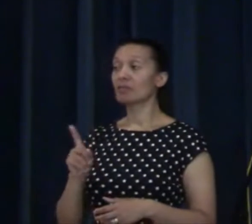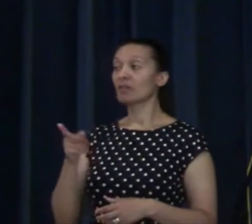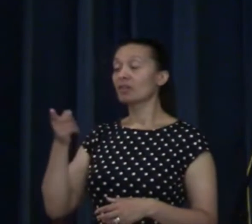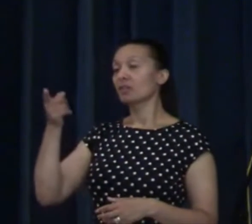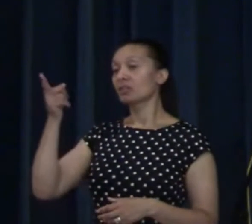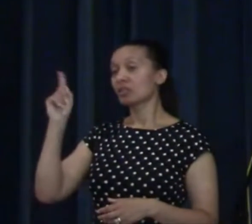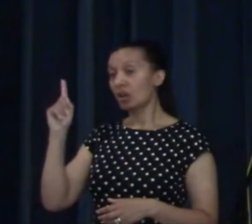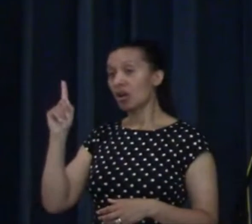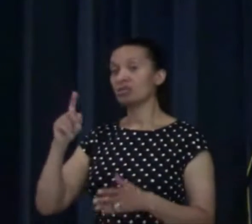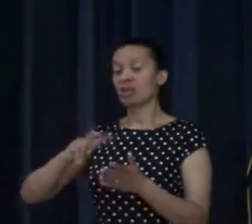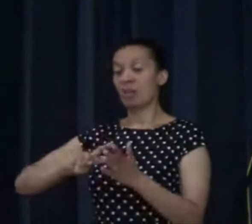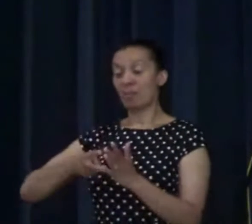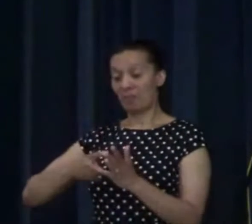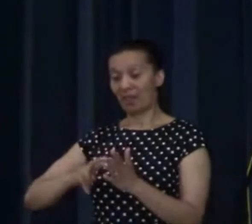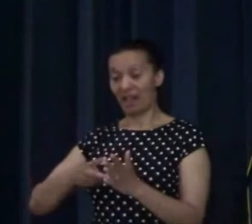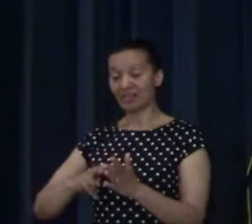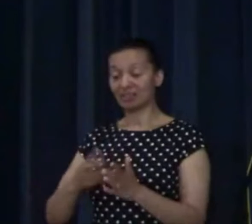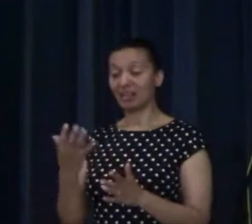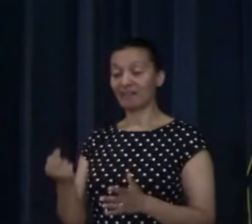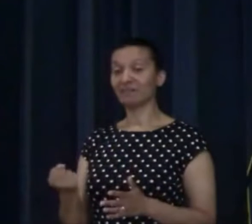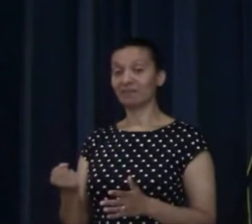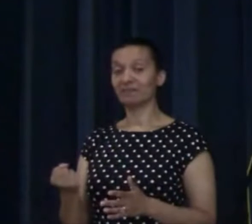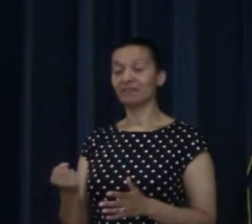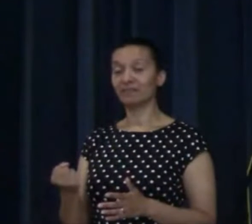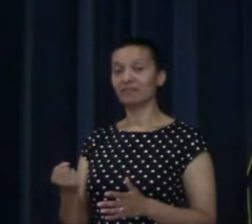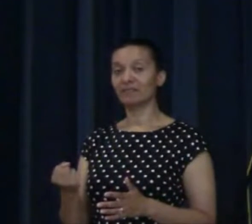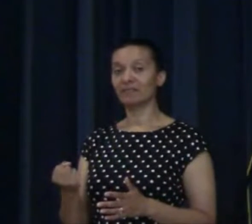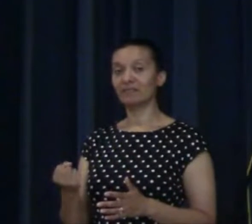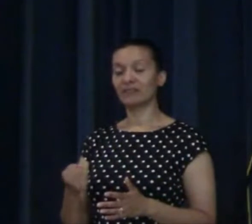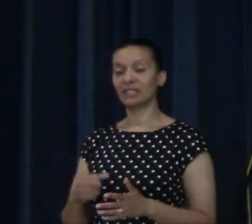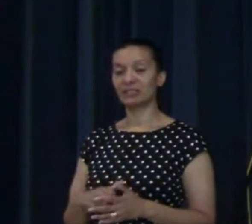God had a plan and has a plan.